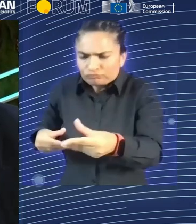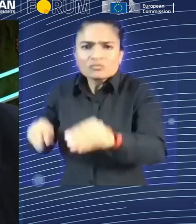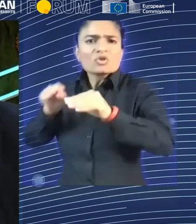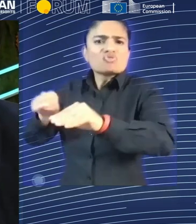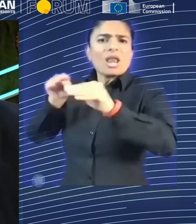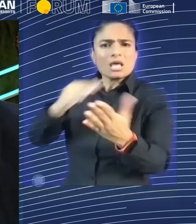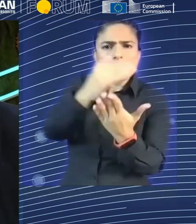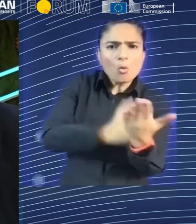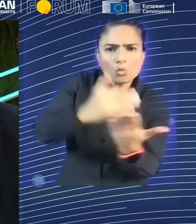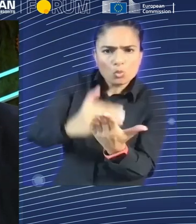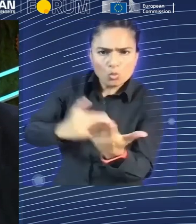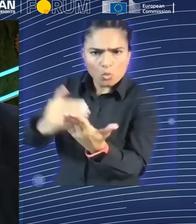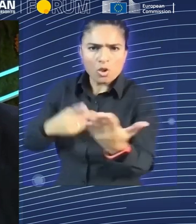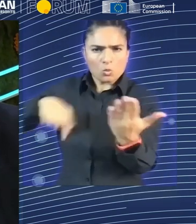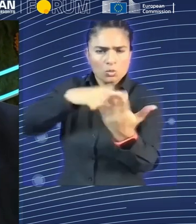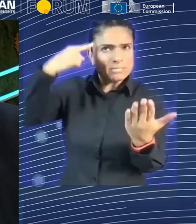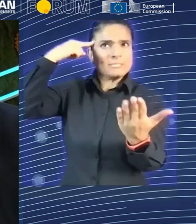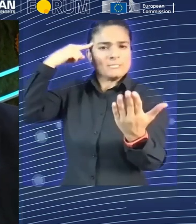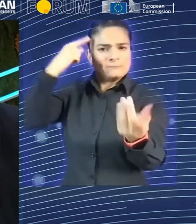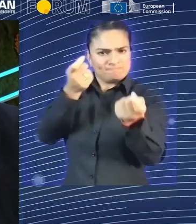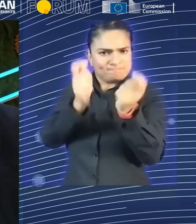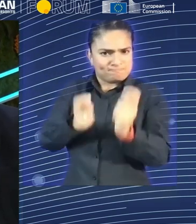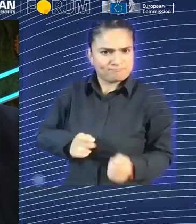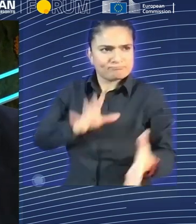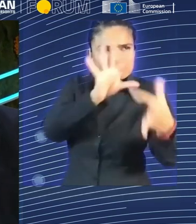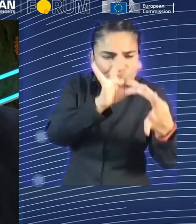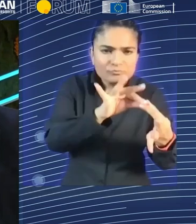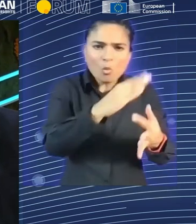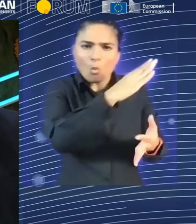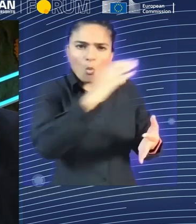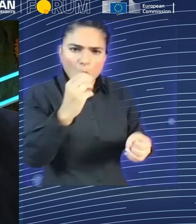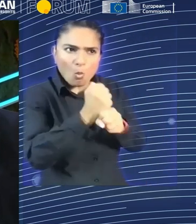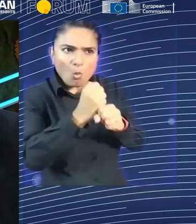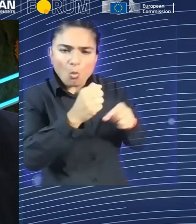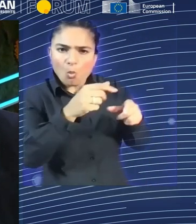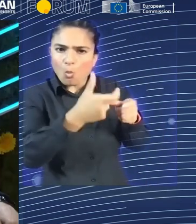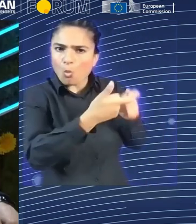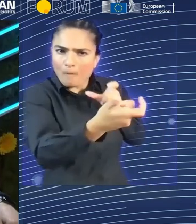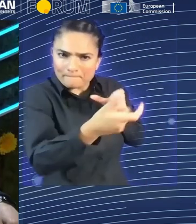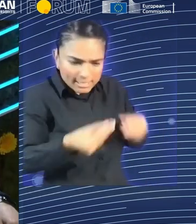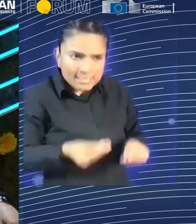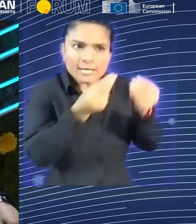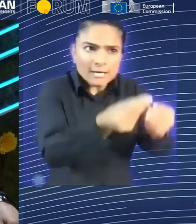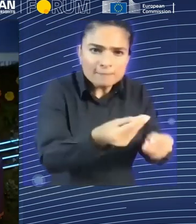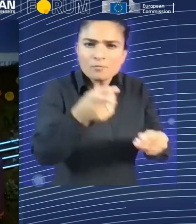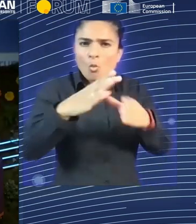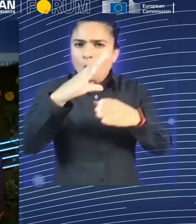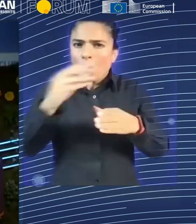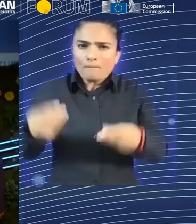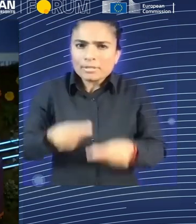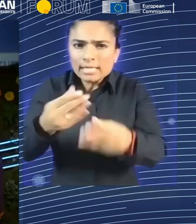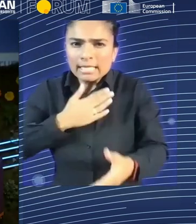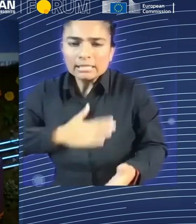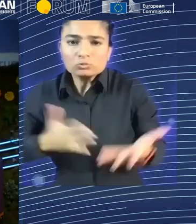the Centers of Vocational Education and Training are of considerable added value, potentially, we believe. Leticia, are